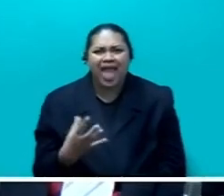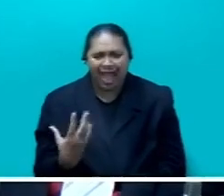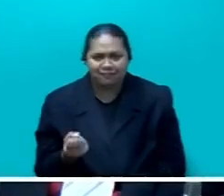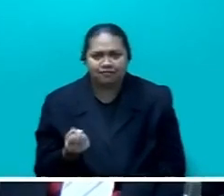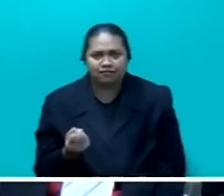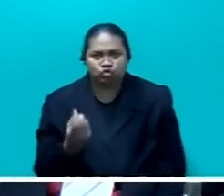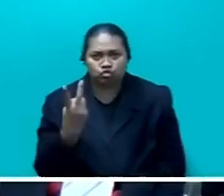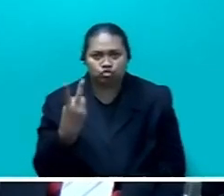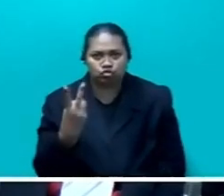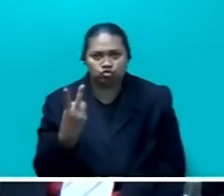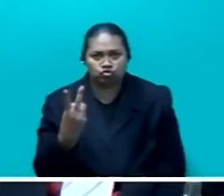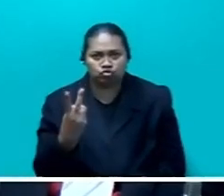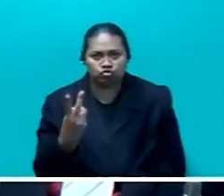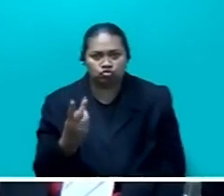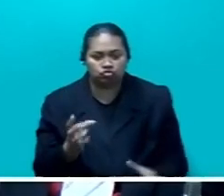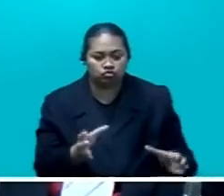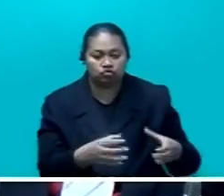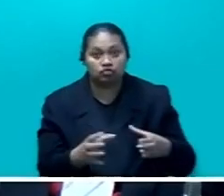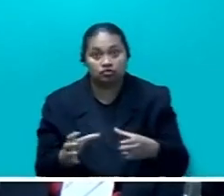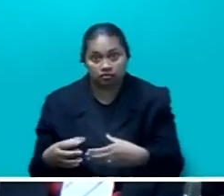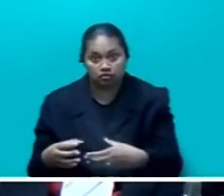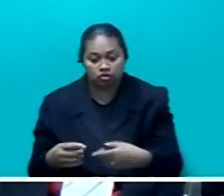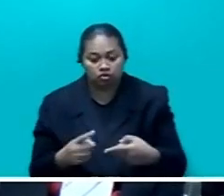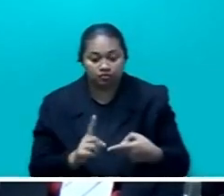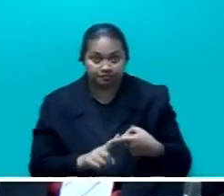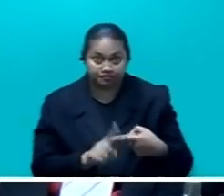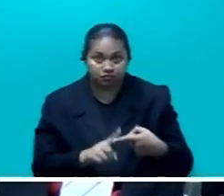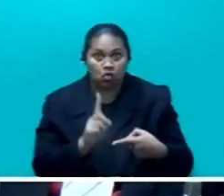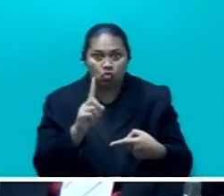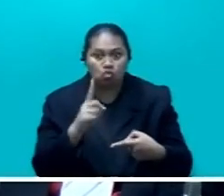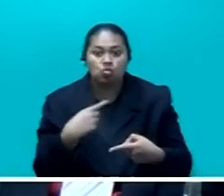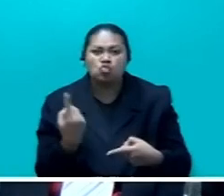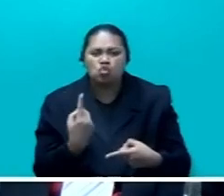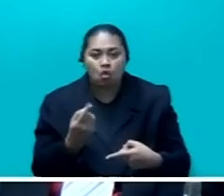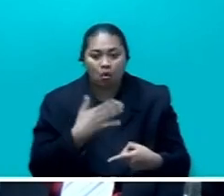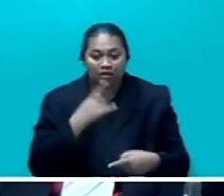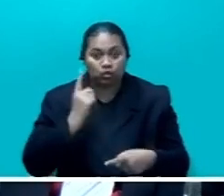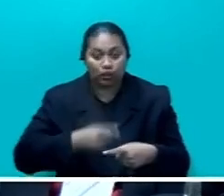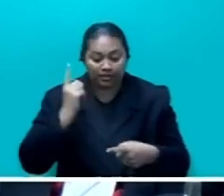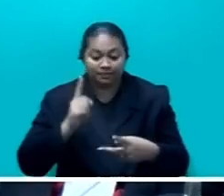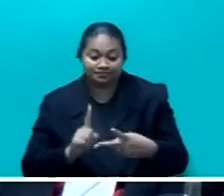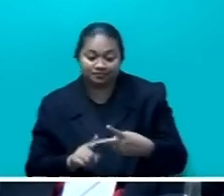to pay just enough so that they can get it over a working week.